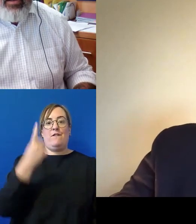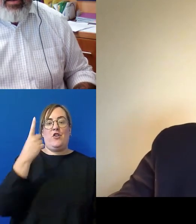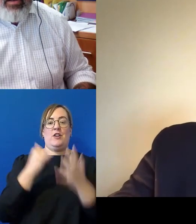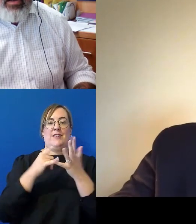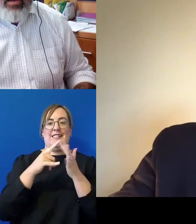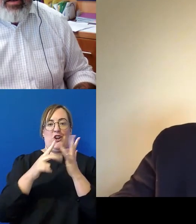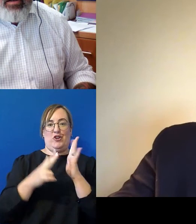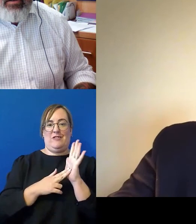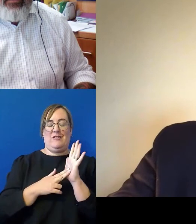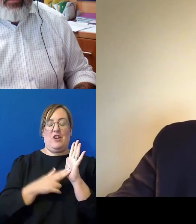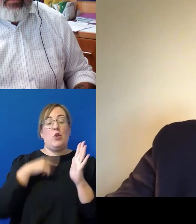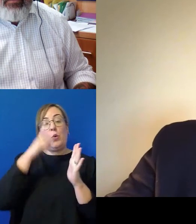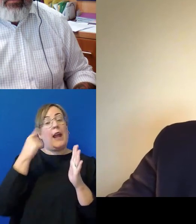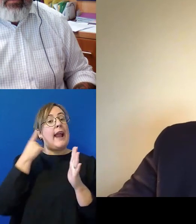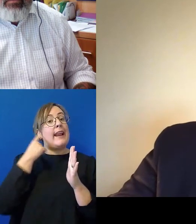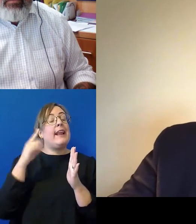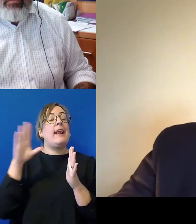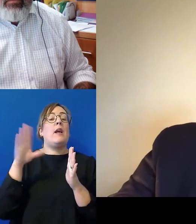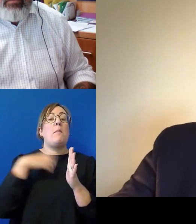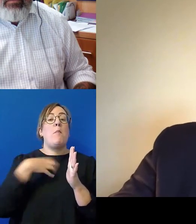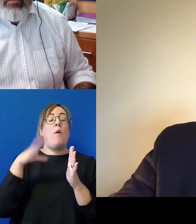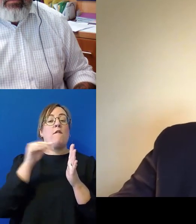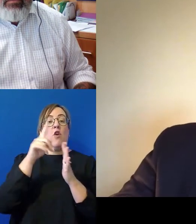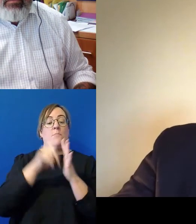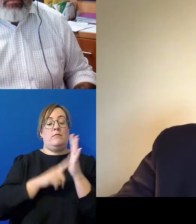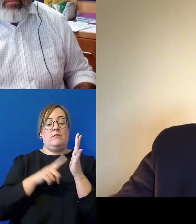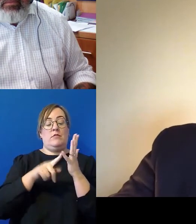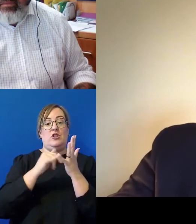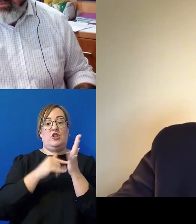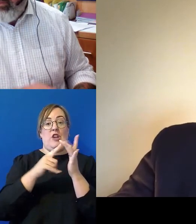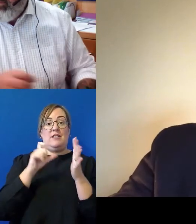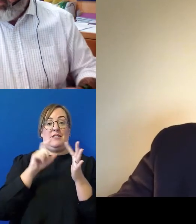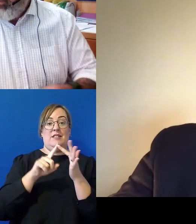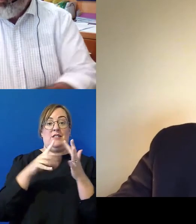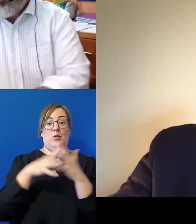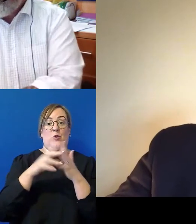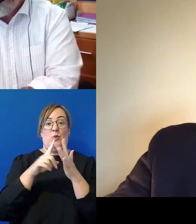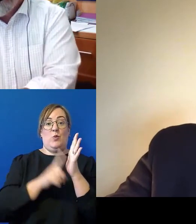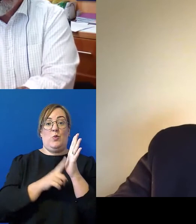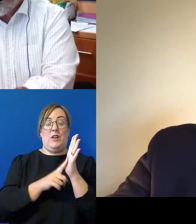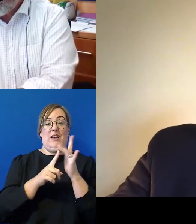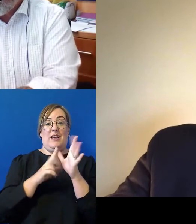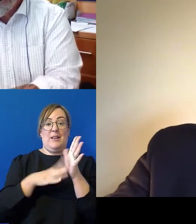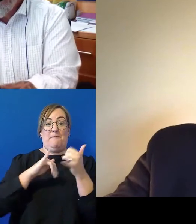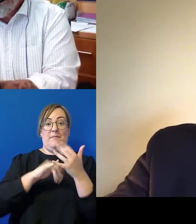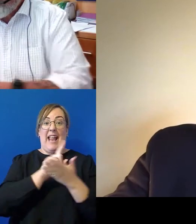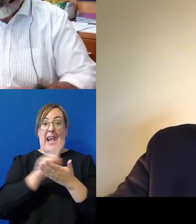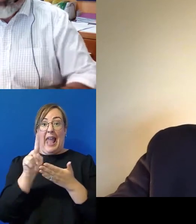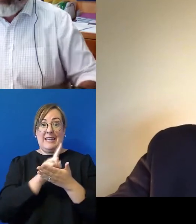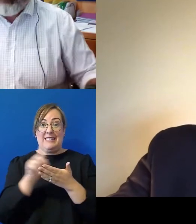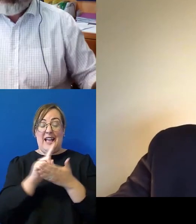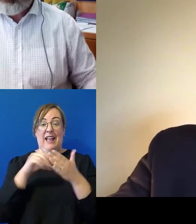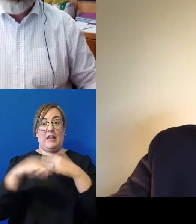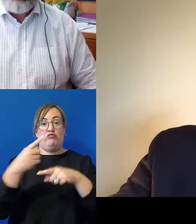more from Justice Williams who's been very generous with his time in our yarning circles that start